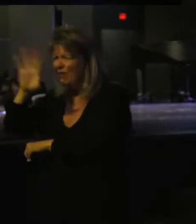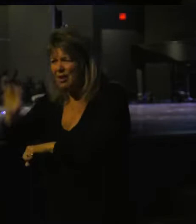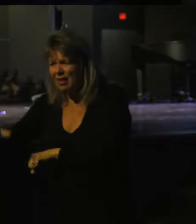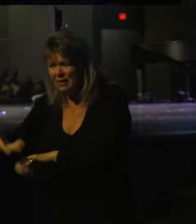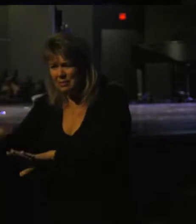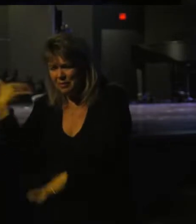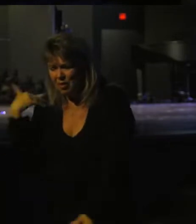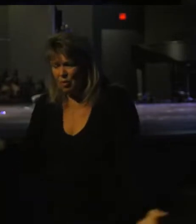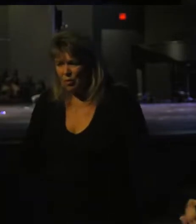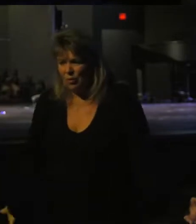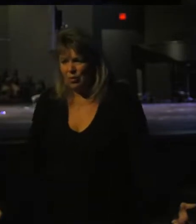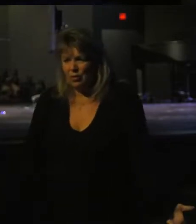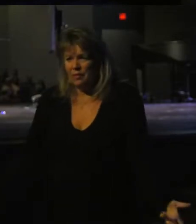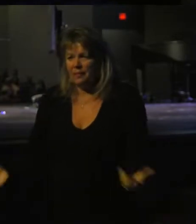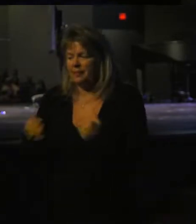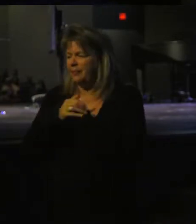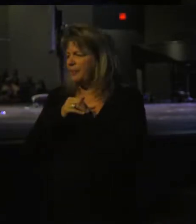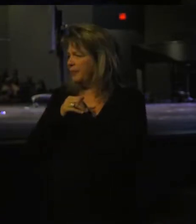this.